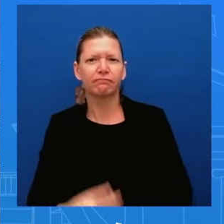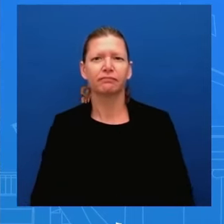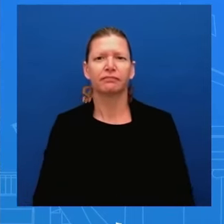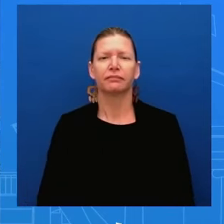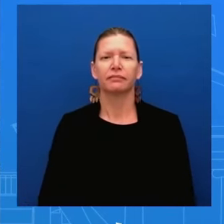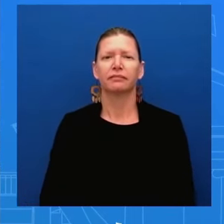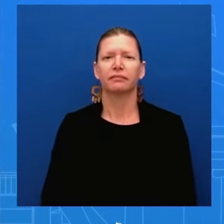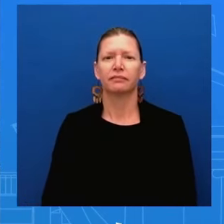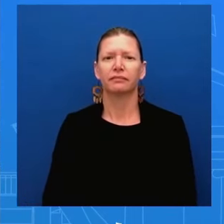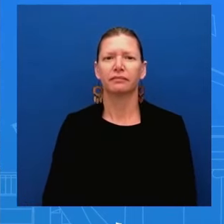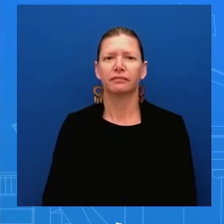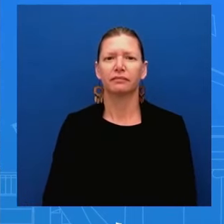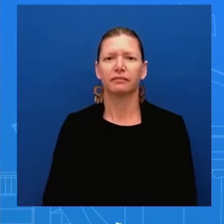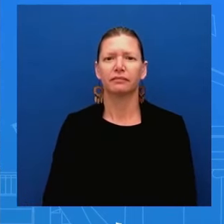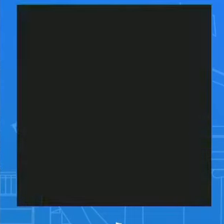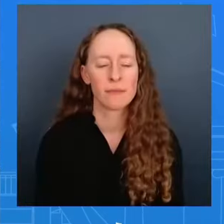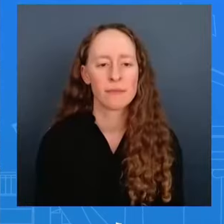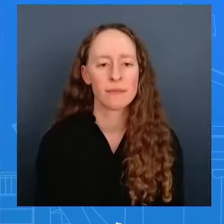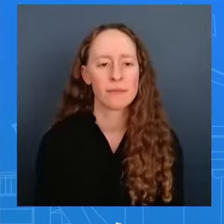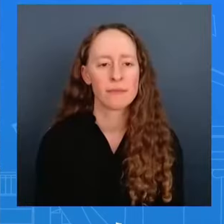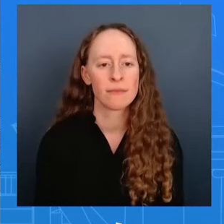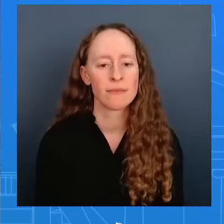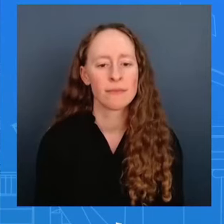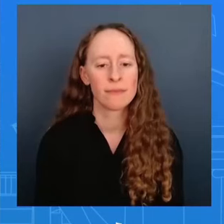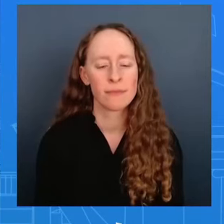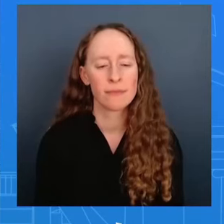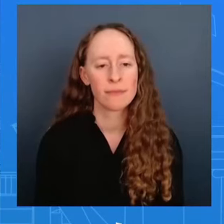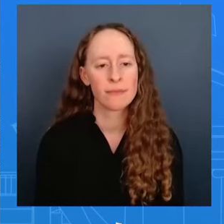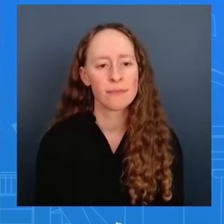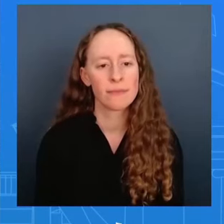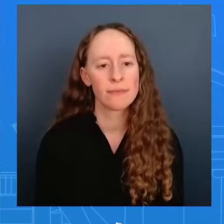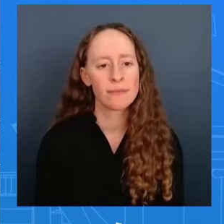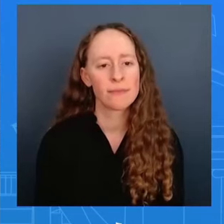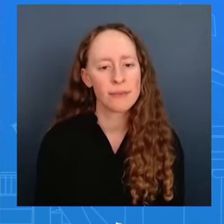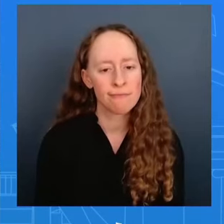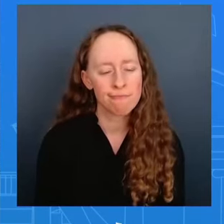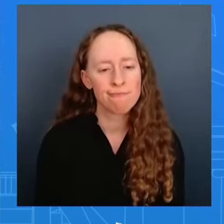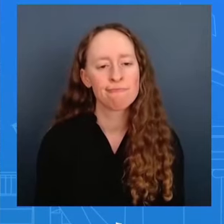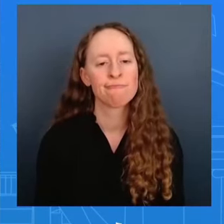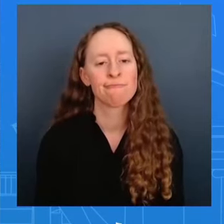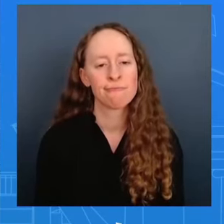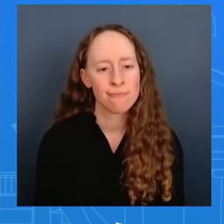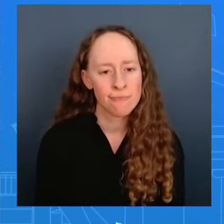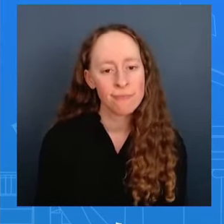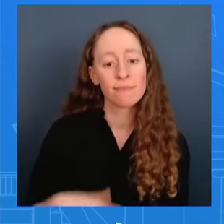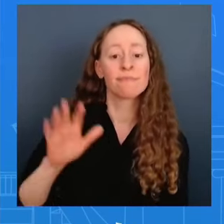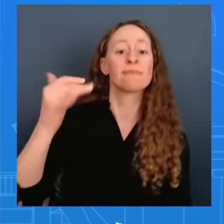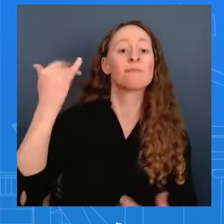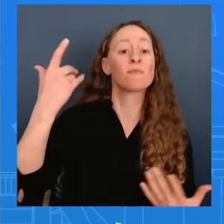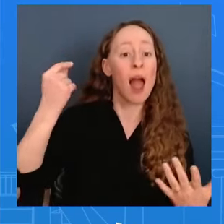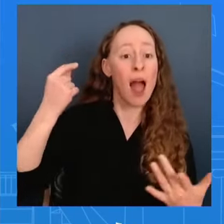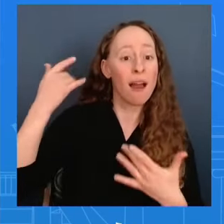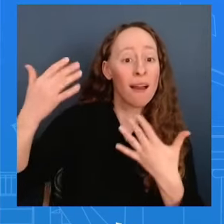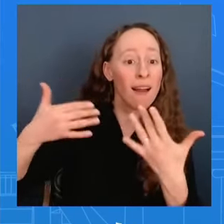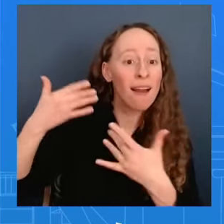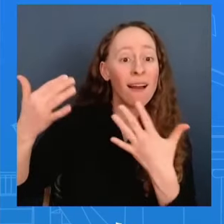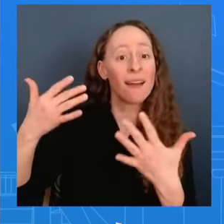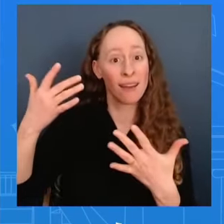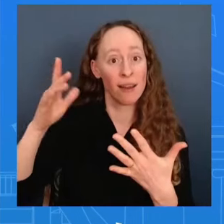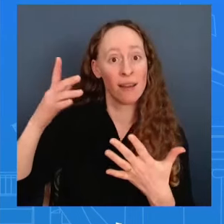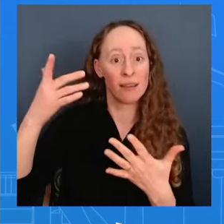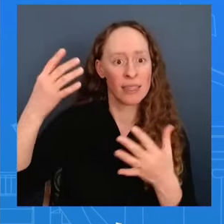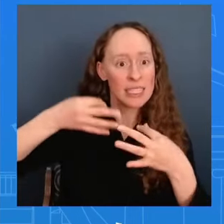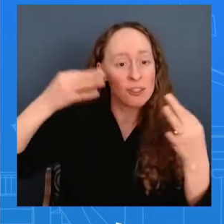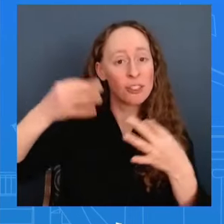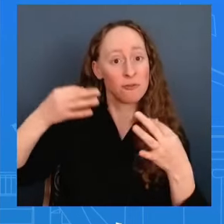seem like anything you guys are doing is making him more popular why do you think that is so you uh you mentioned a criminal